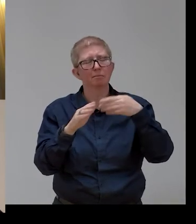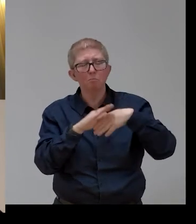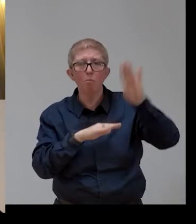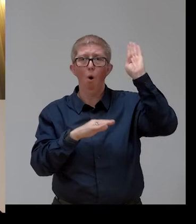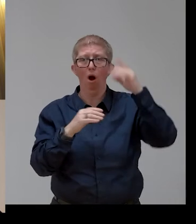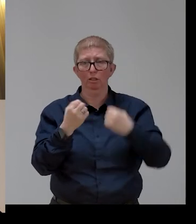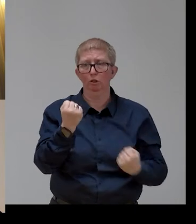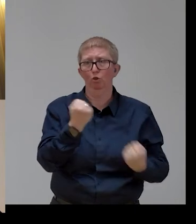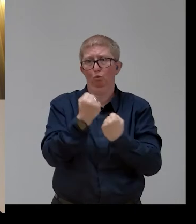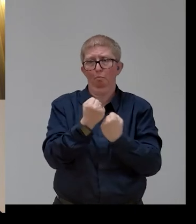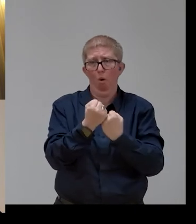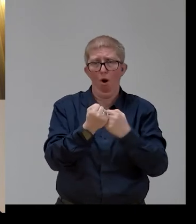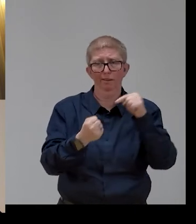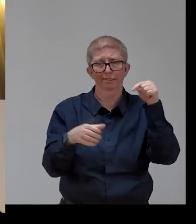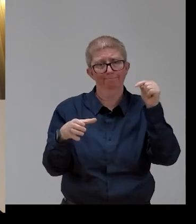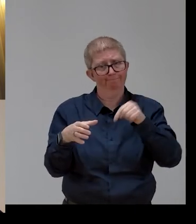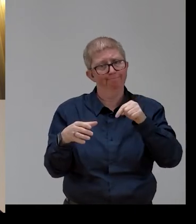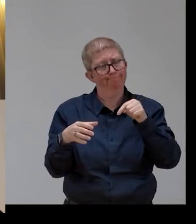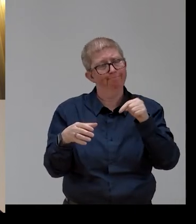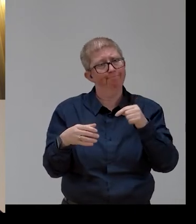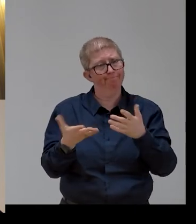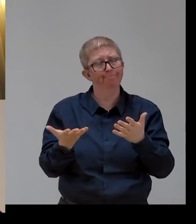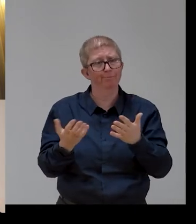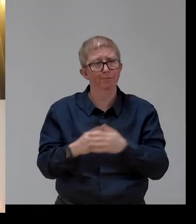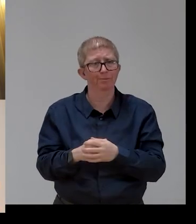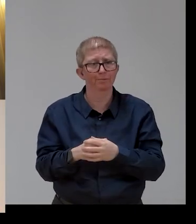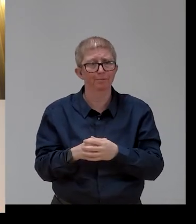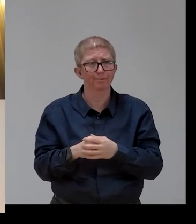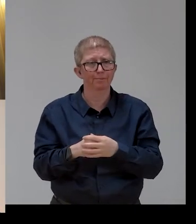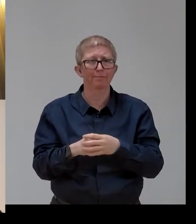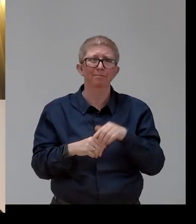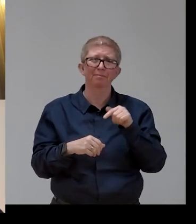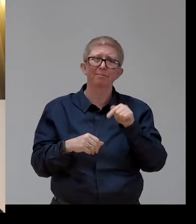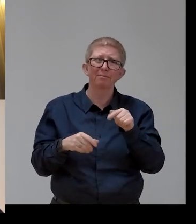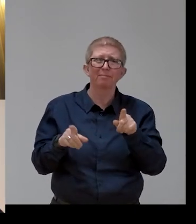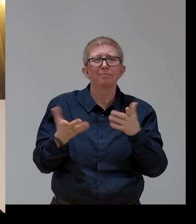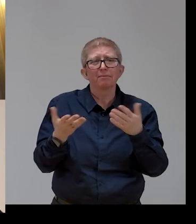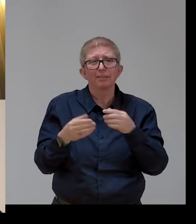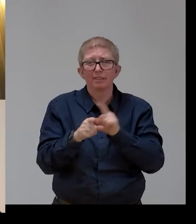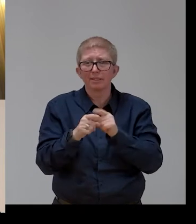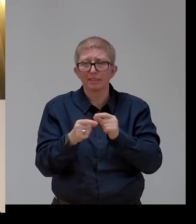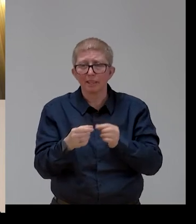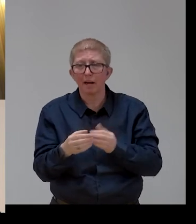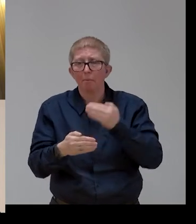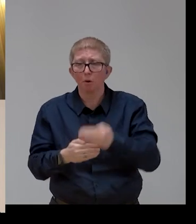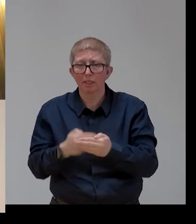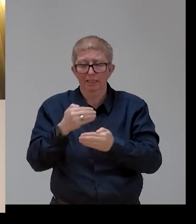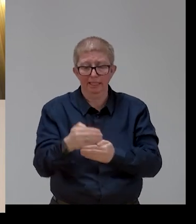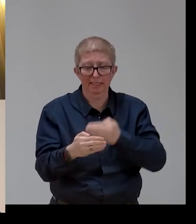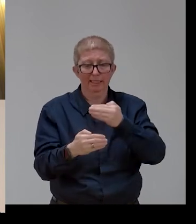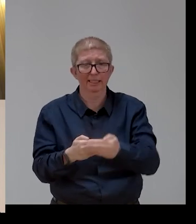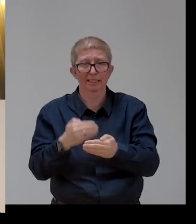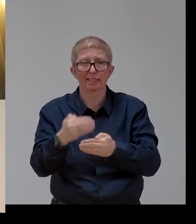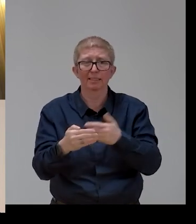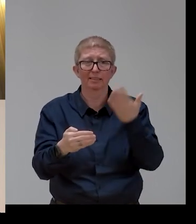your word, into a process of which we have discussed a lot of times, that is the co